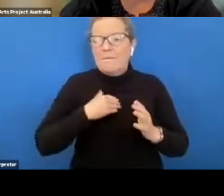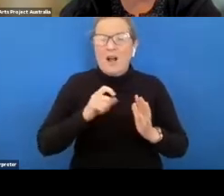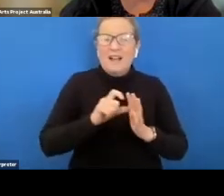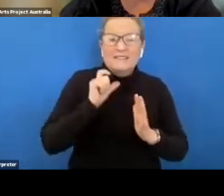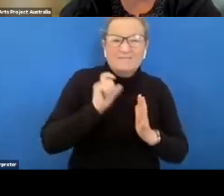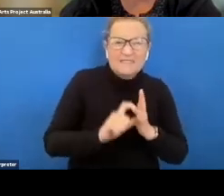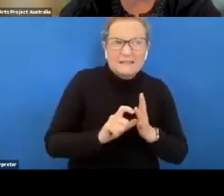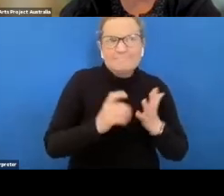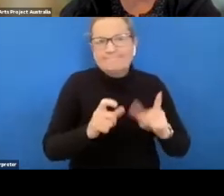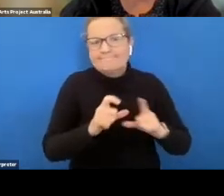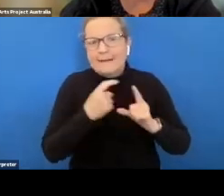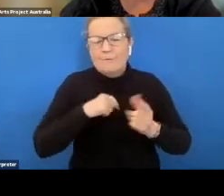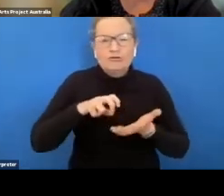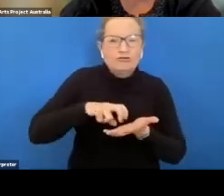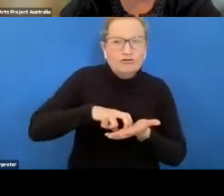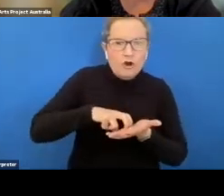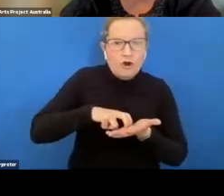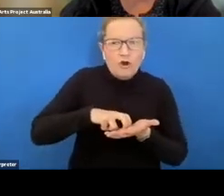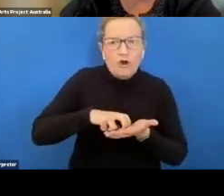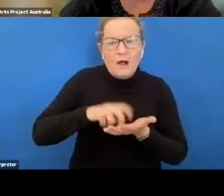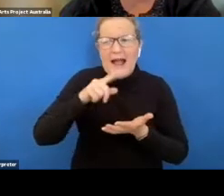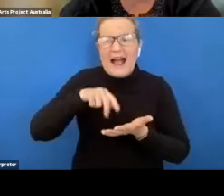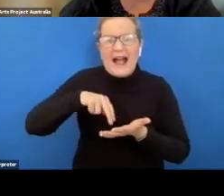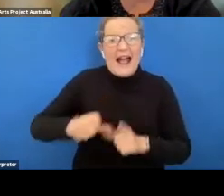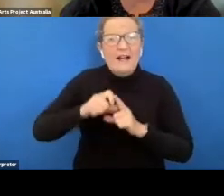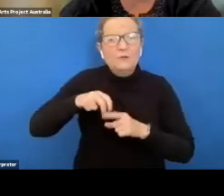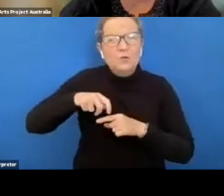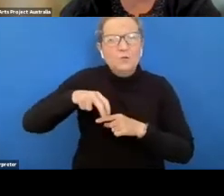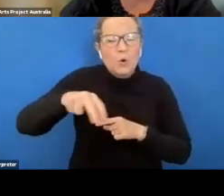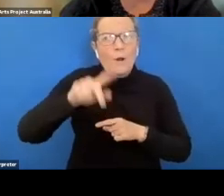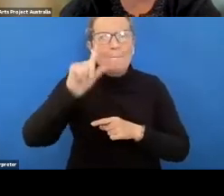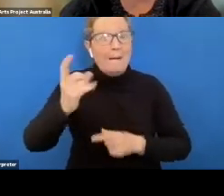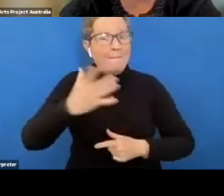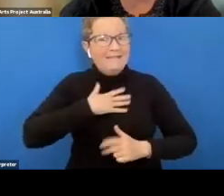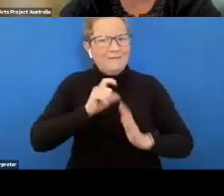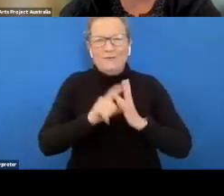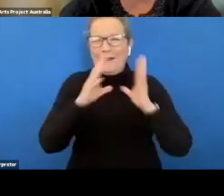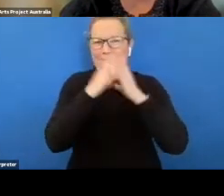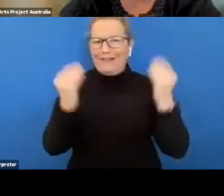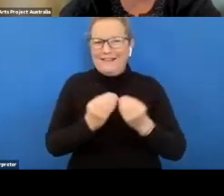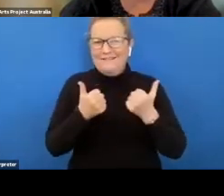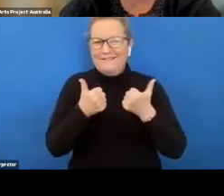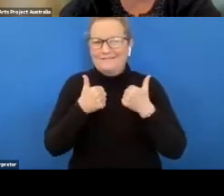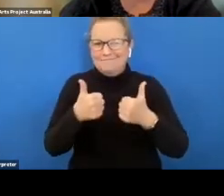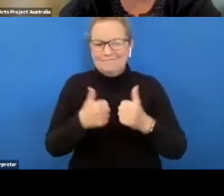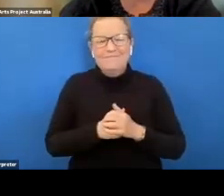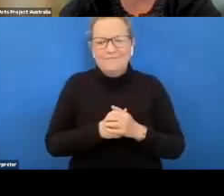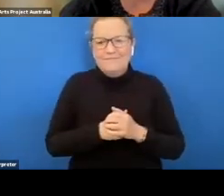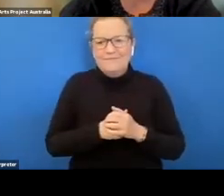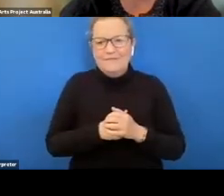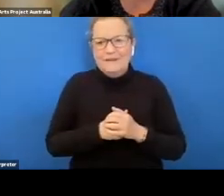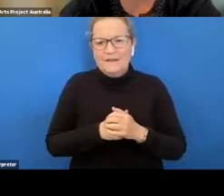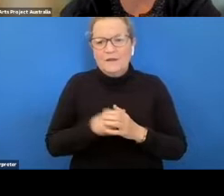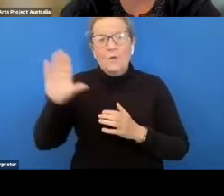strong and i find it very difficult to walk but i managed to do everything by myself which is great i migrated from